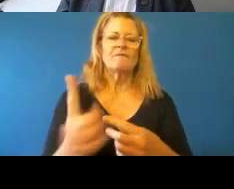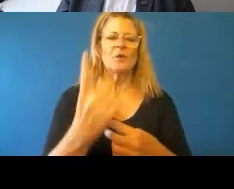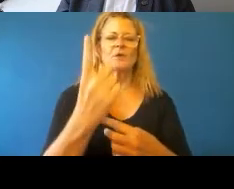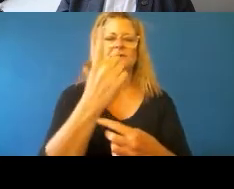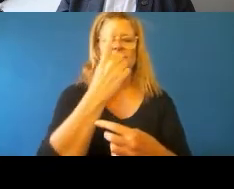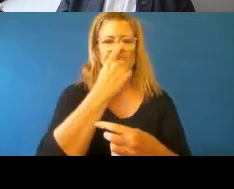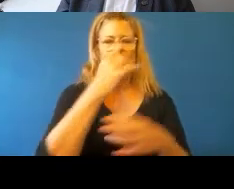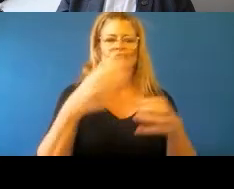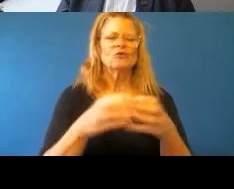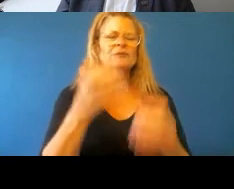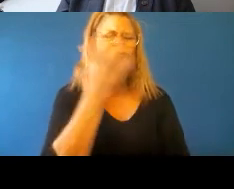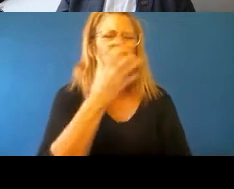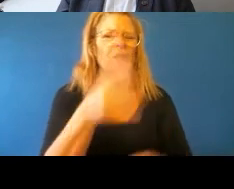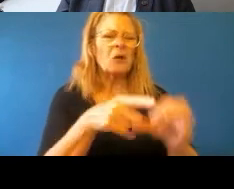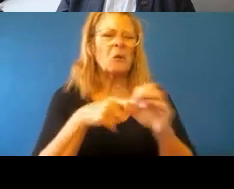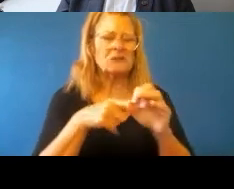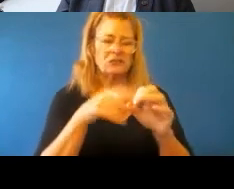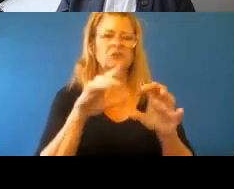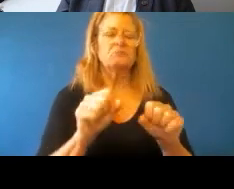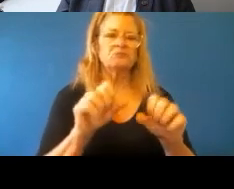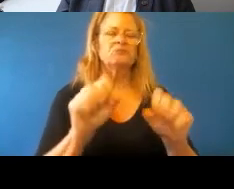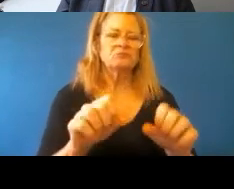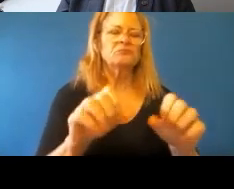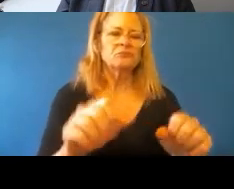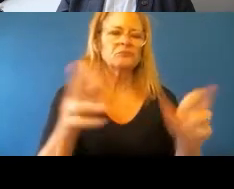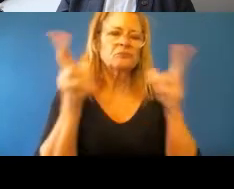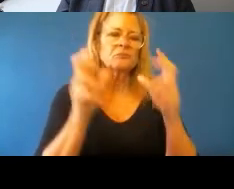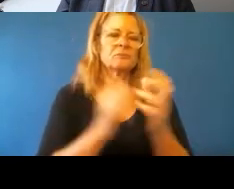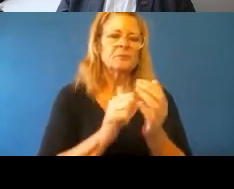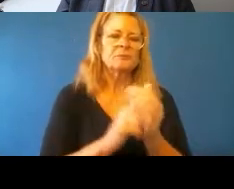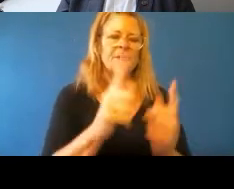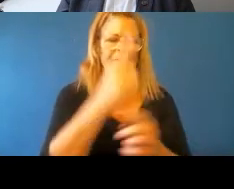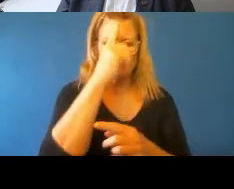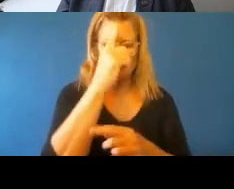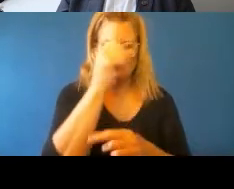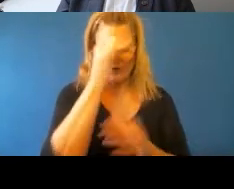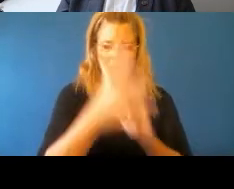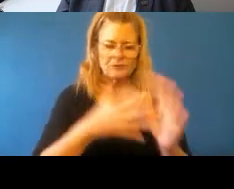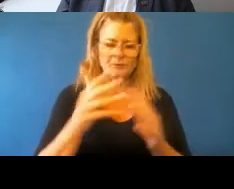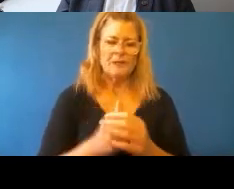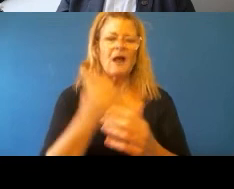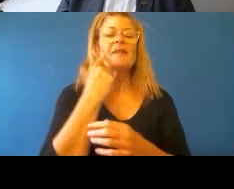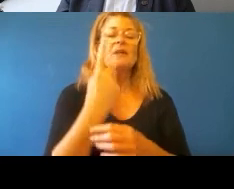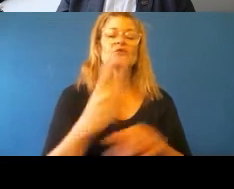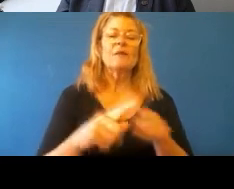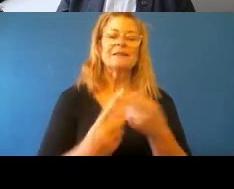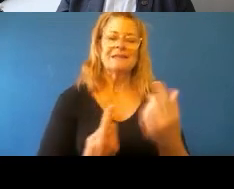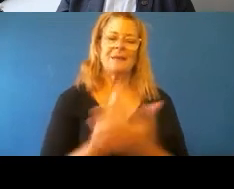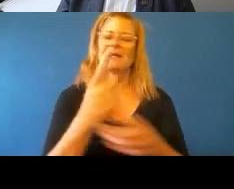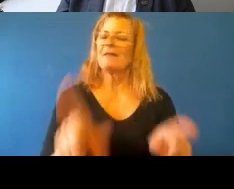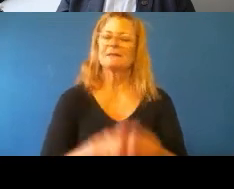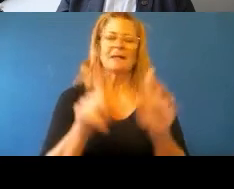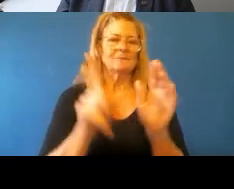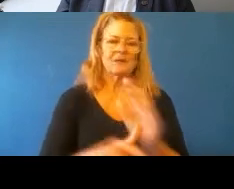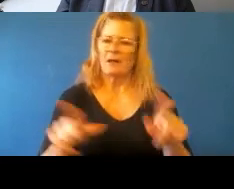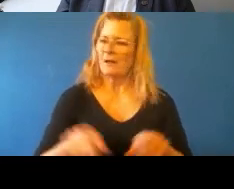Sorry, you break up there a little bit. I think I got the gist of it. I'd say two things happen concurrently, and it's great, you know, to have a really great project